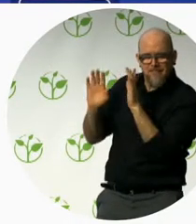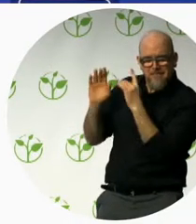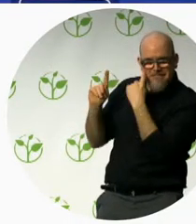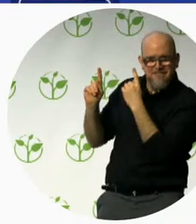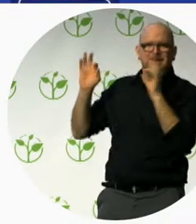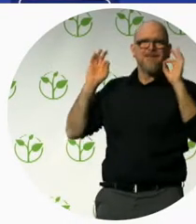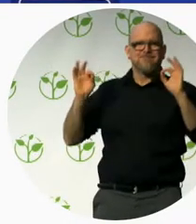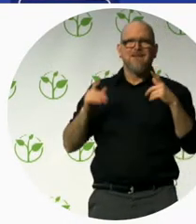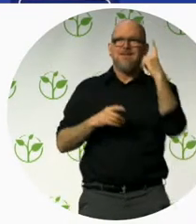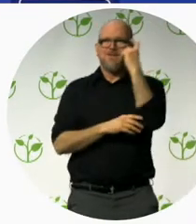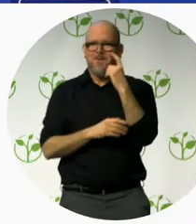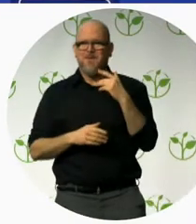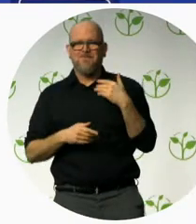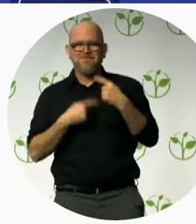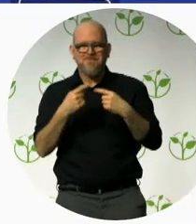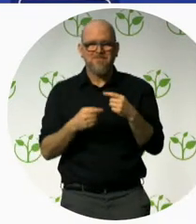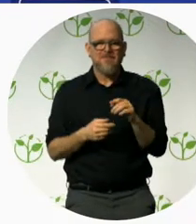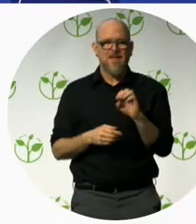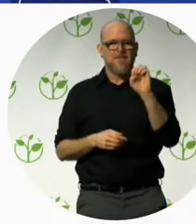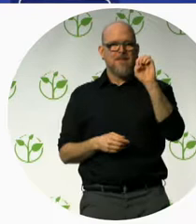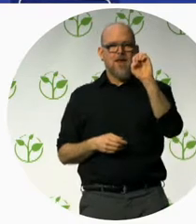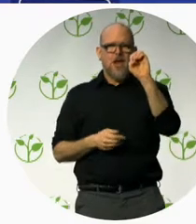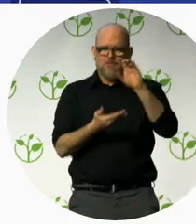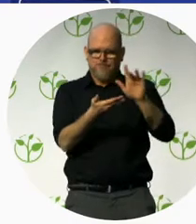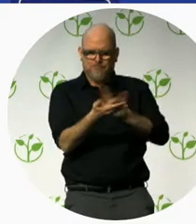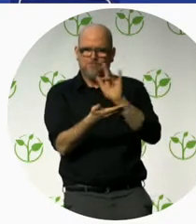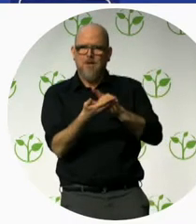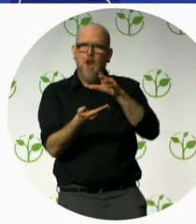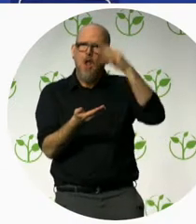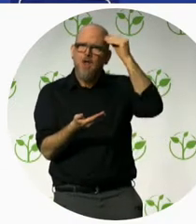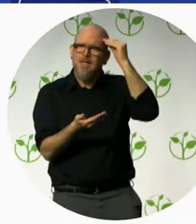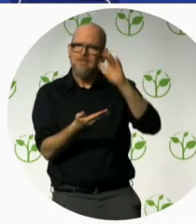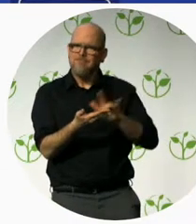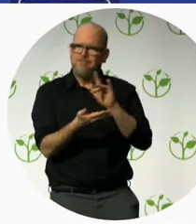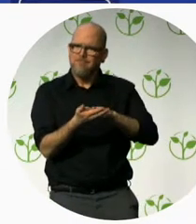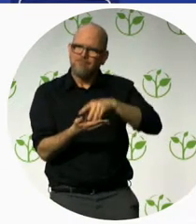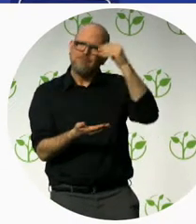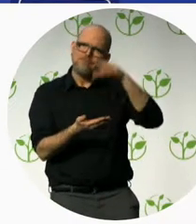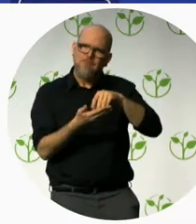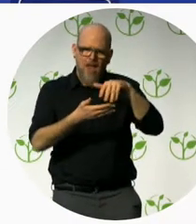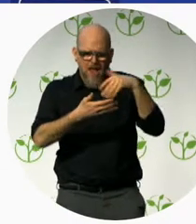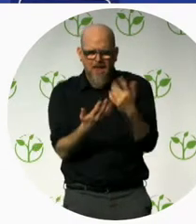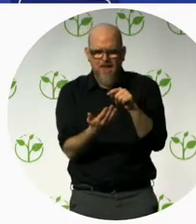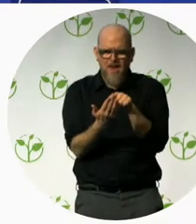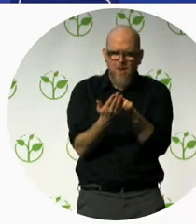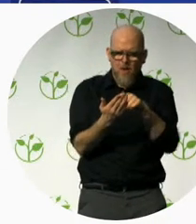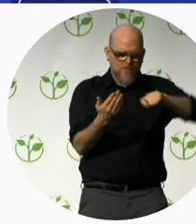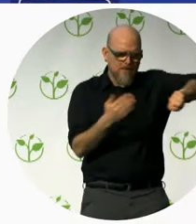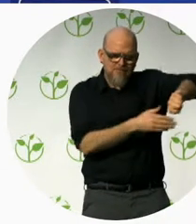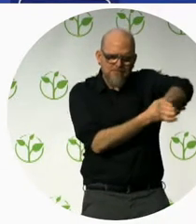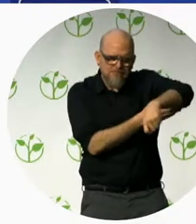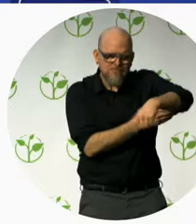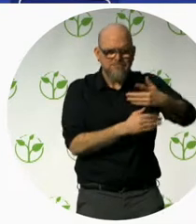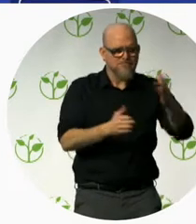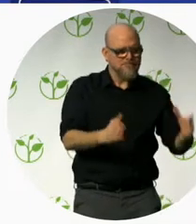our e-learning, we have our own e-learning, that we have everything from how to cook food for someone that is